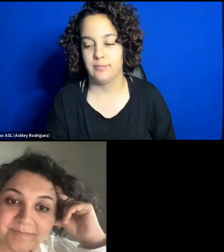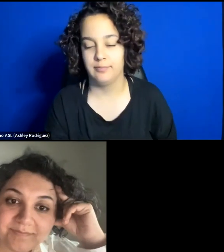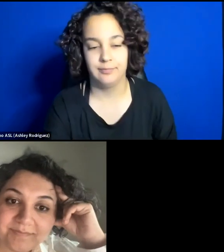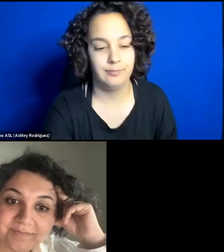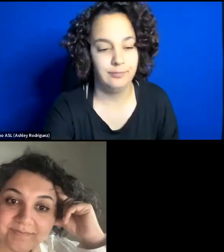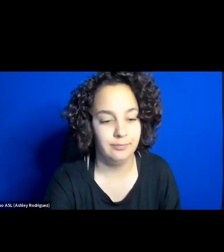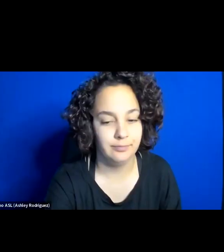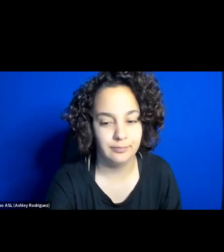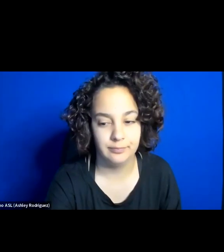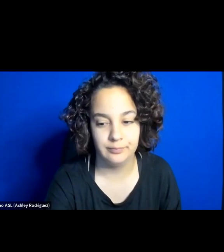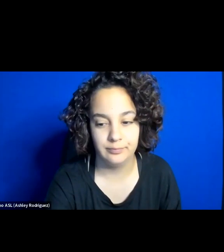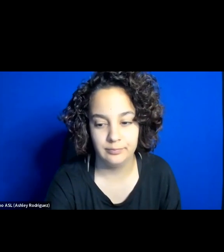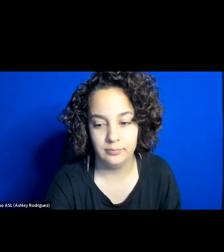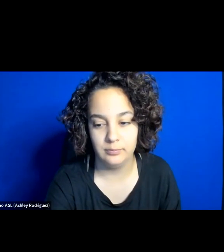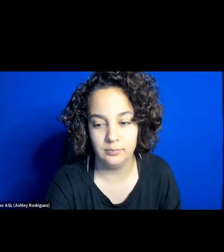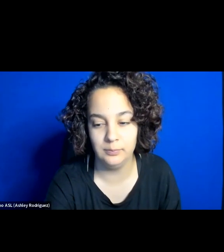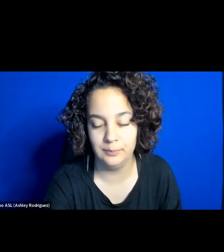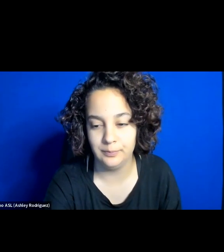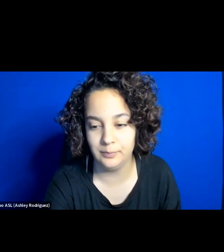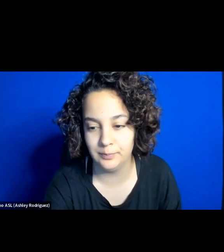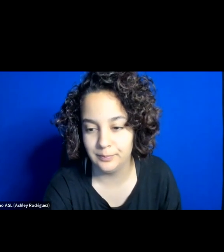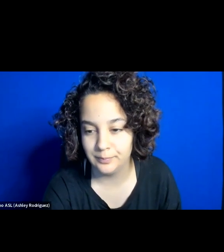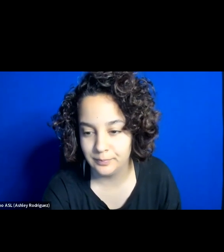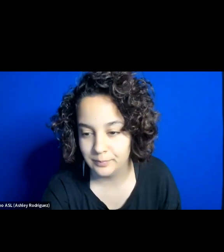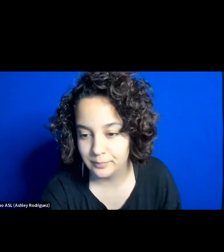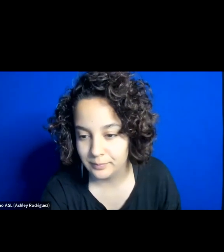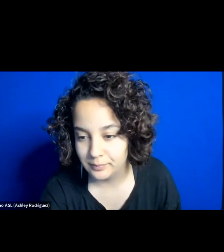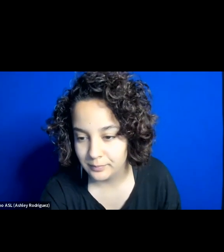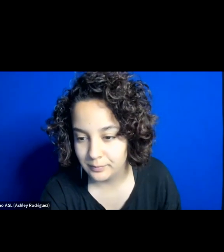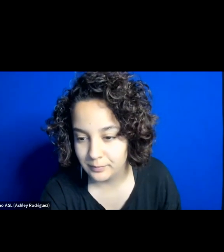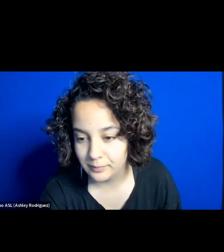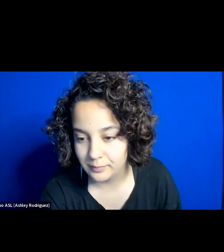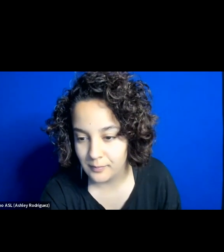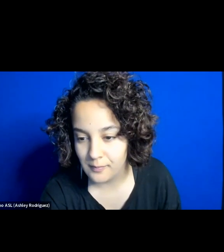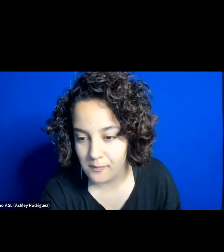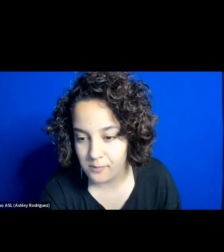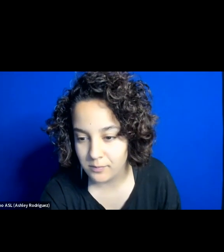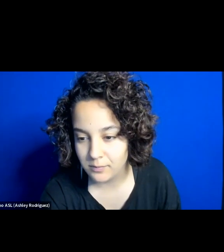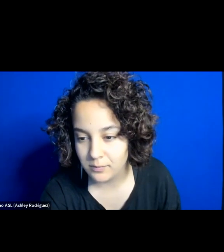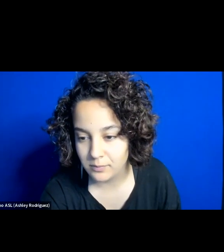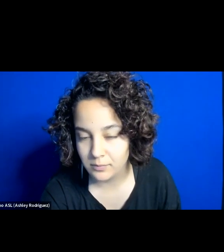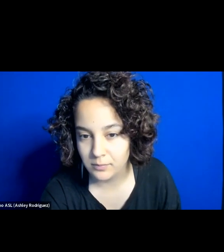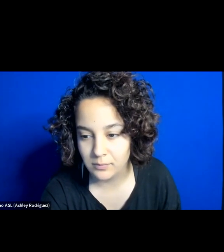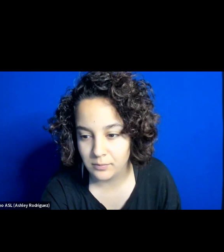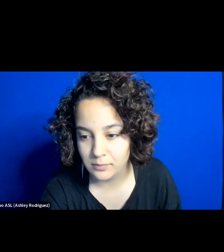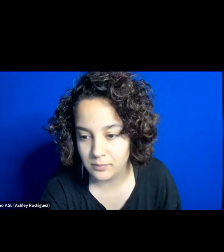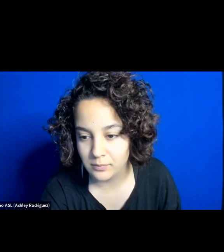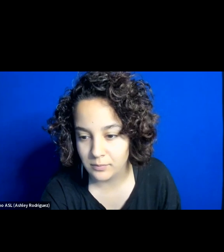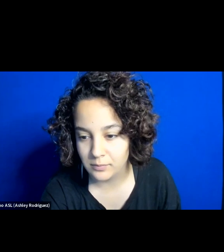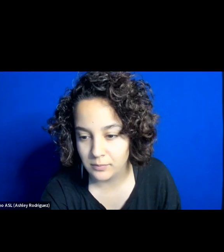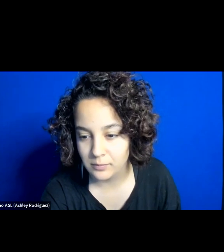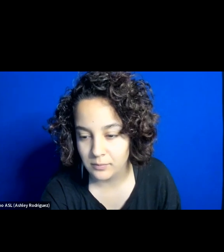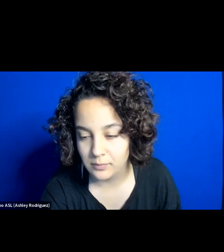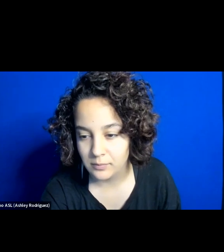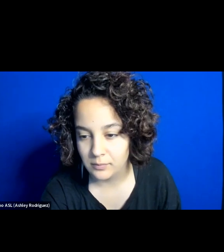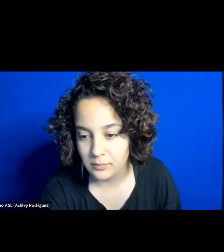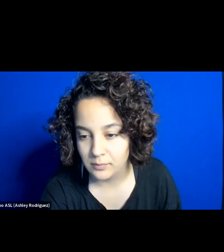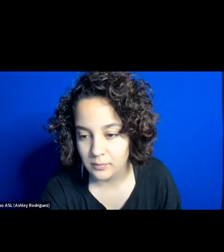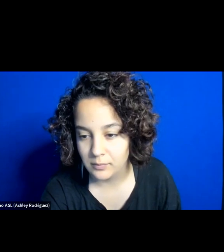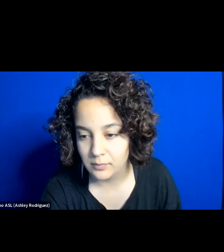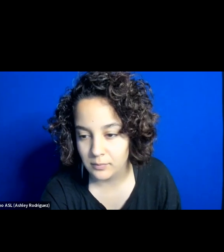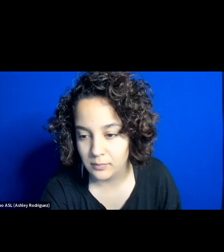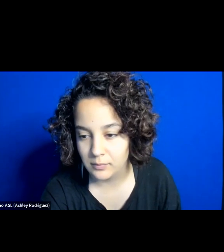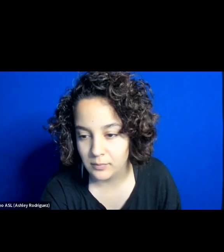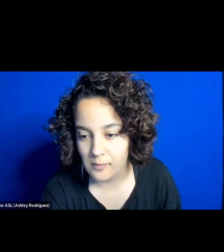Keshawaz, Given the fact that theater is a narrative form of arts, do you think we could slash should consider our structural definitions of